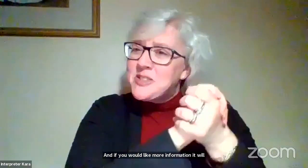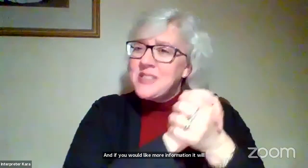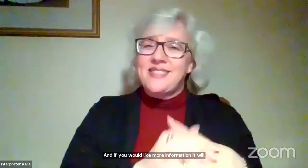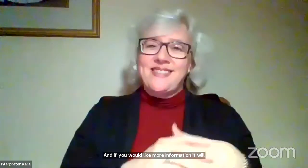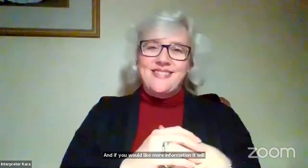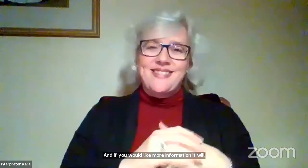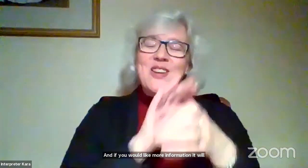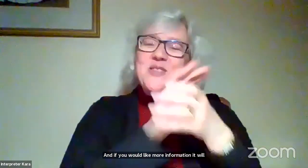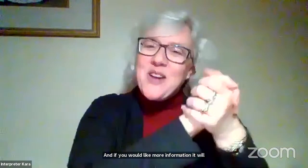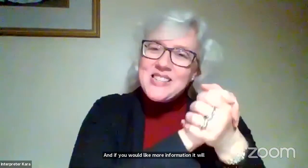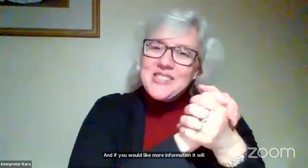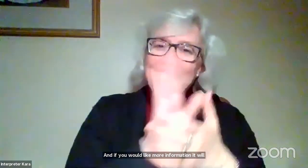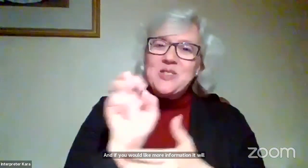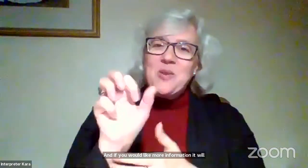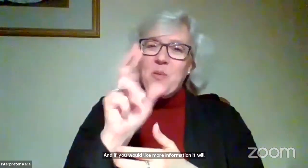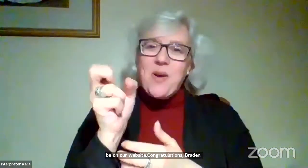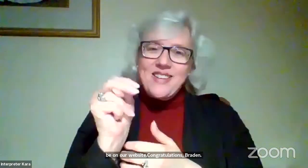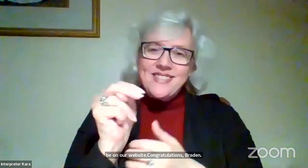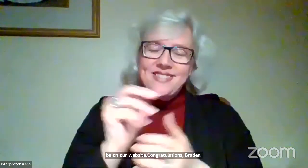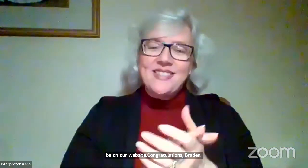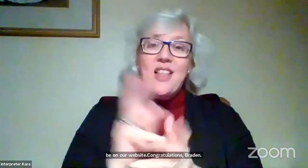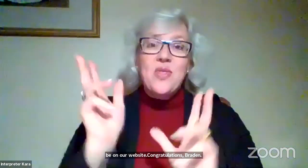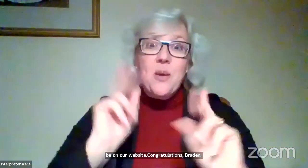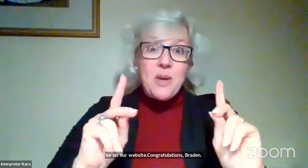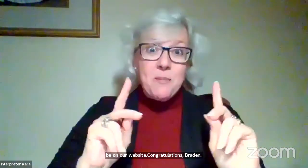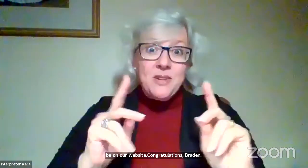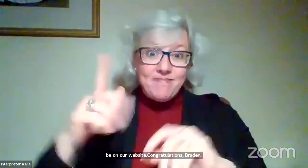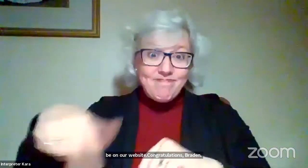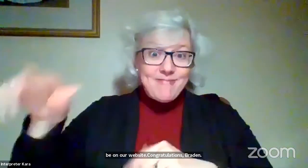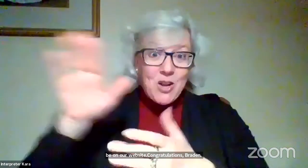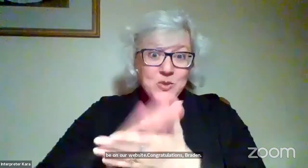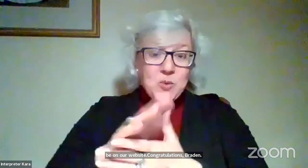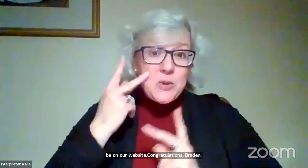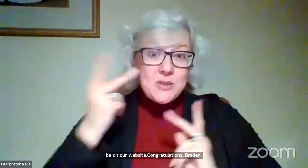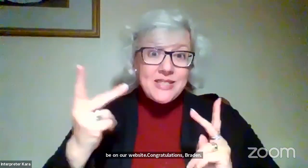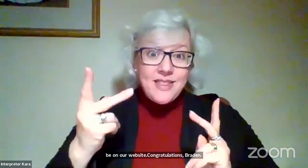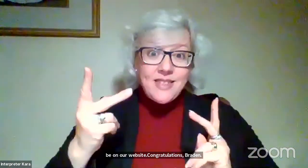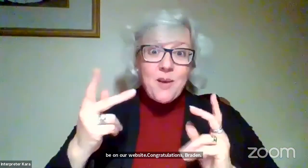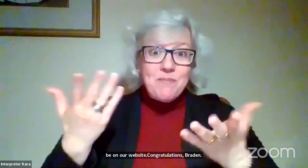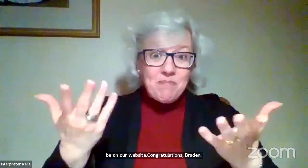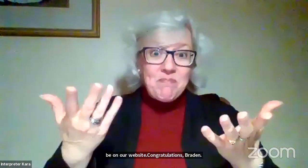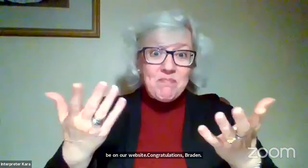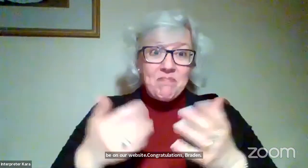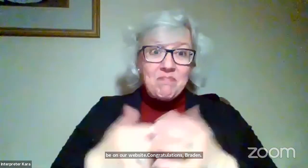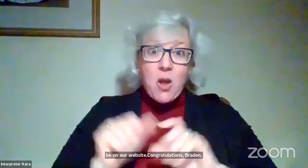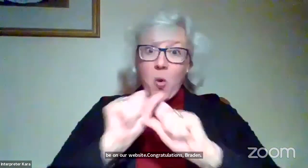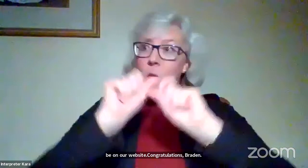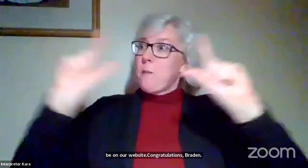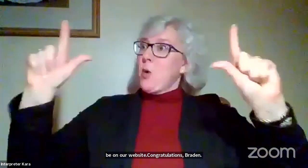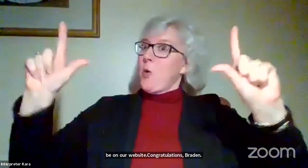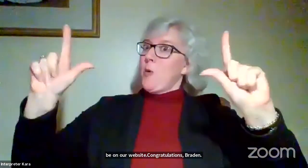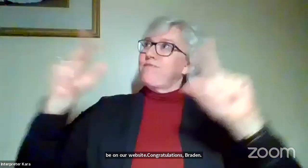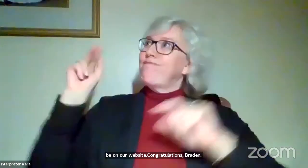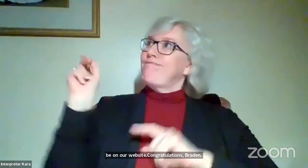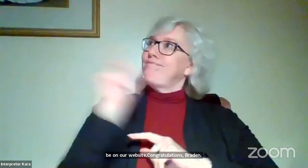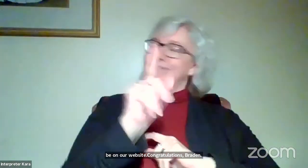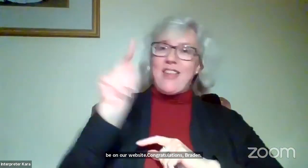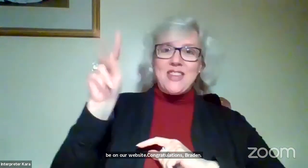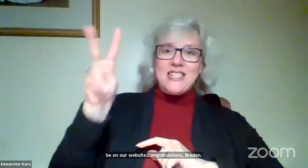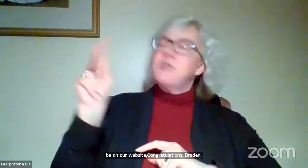Congratulations, Brayden. And those of you that are on campus probably see them on the large monitors as well.